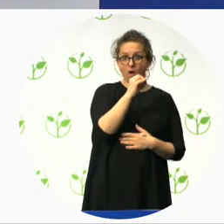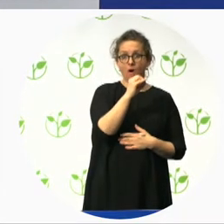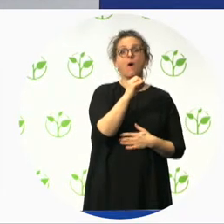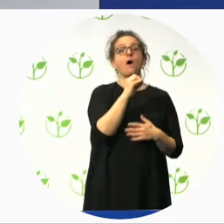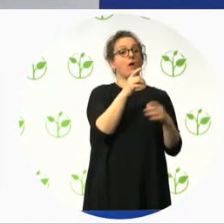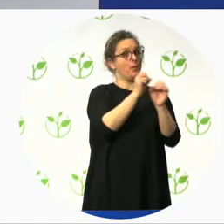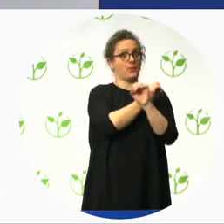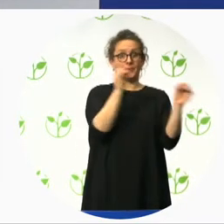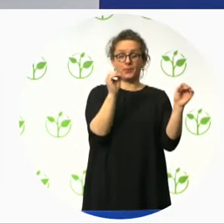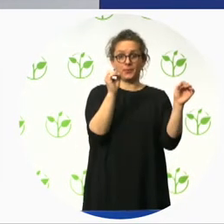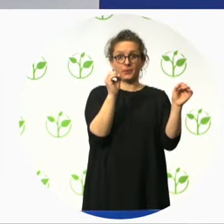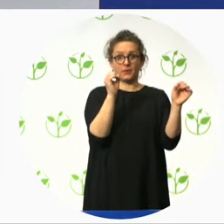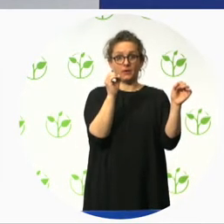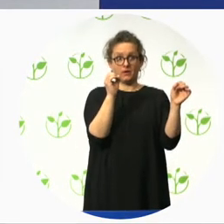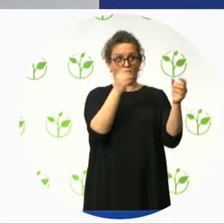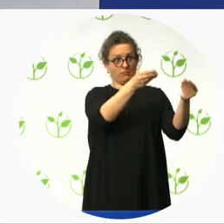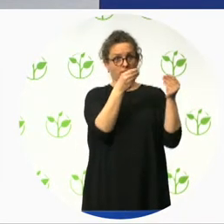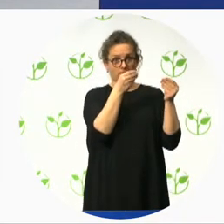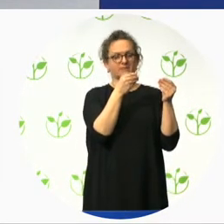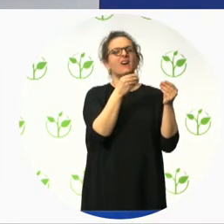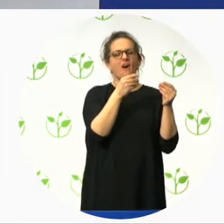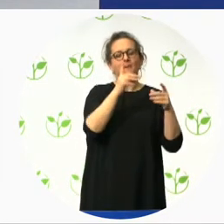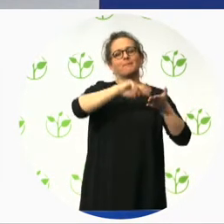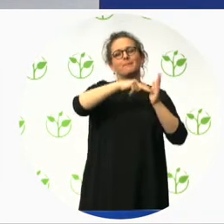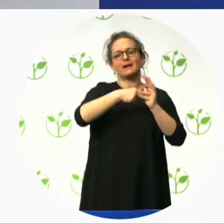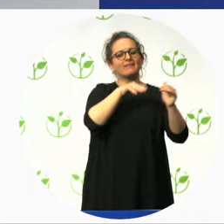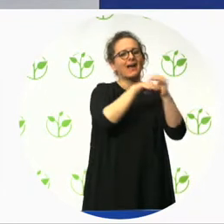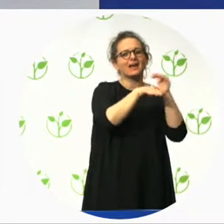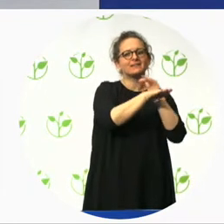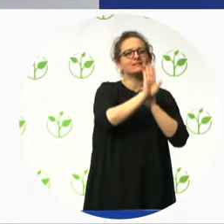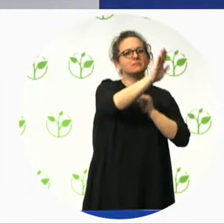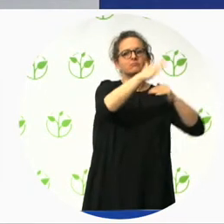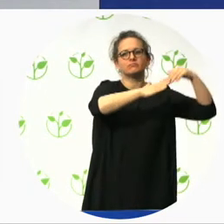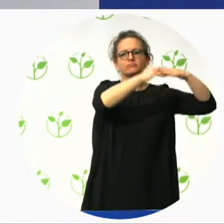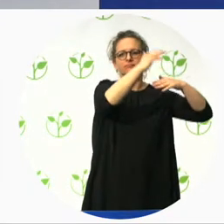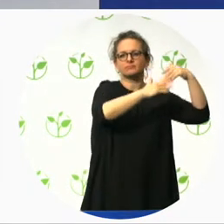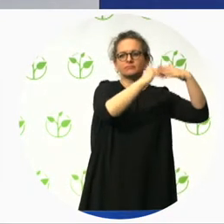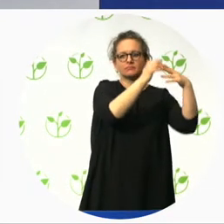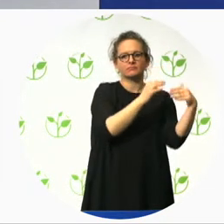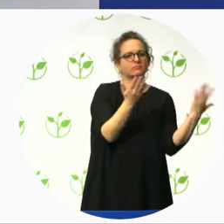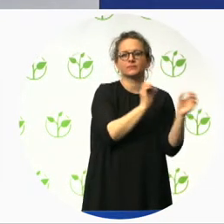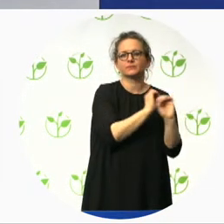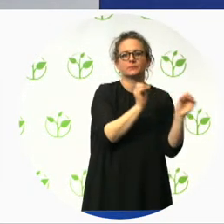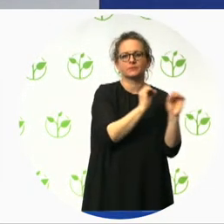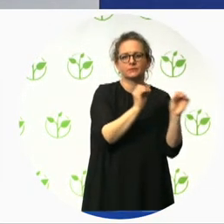slide is to highlight the development of ISO standard 221542